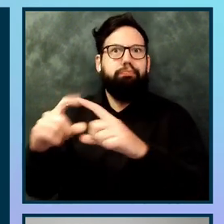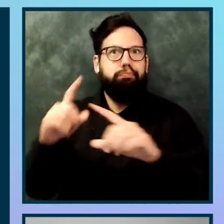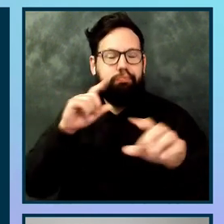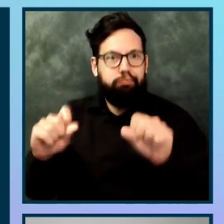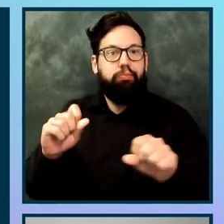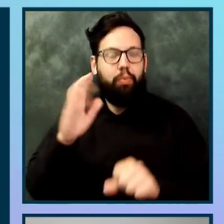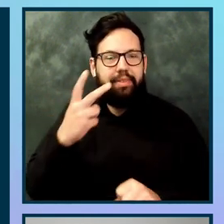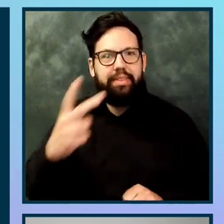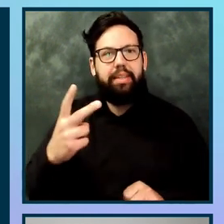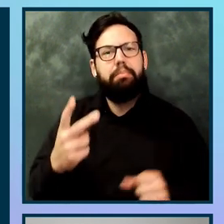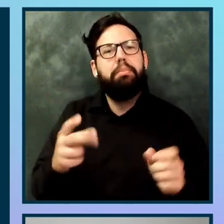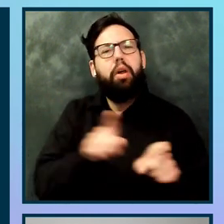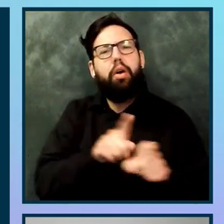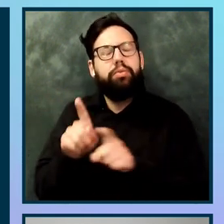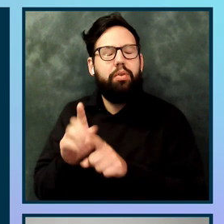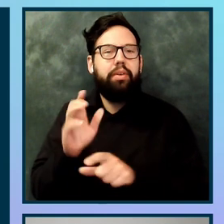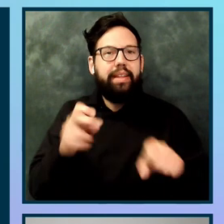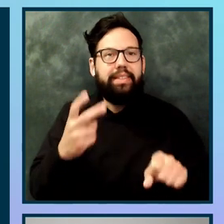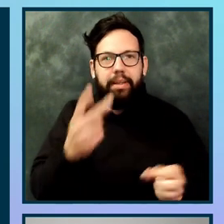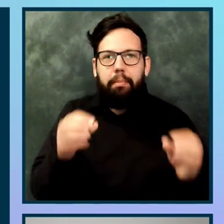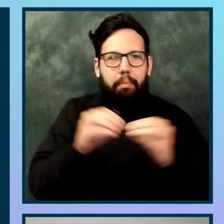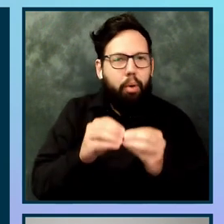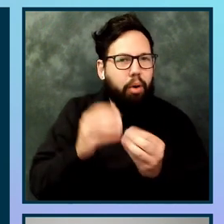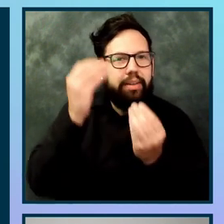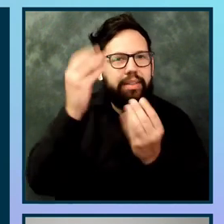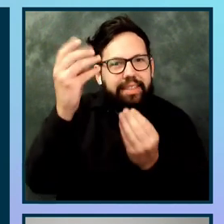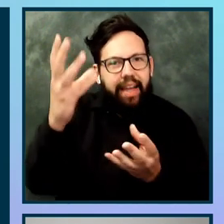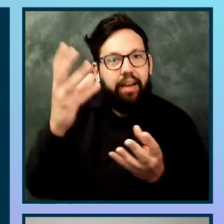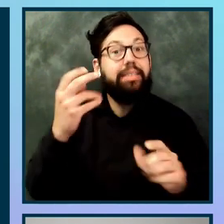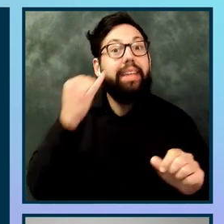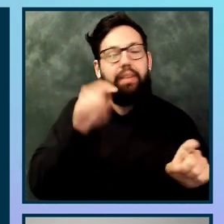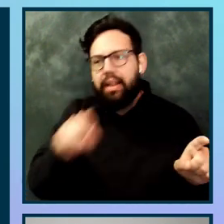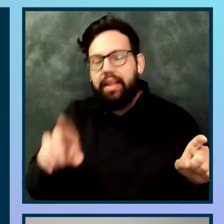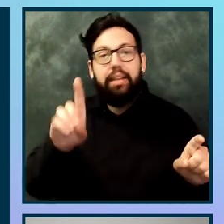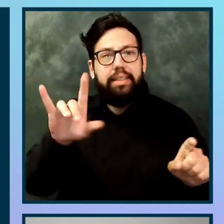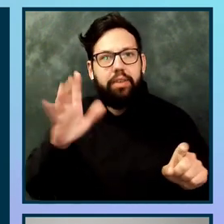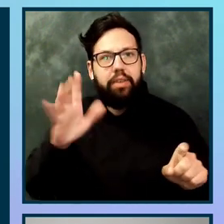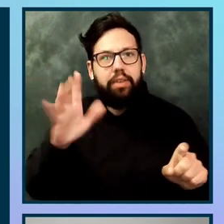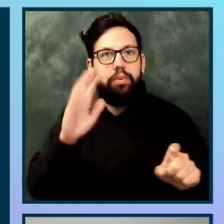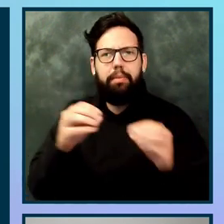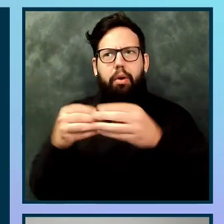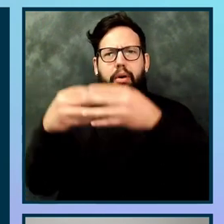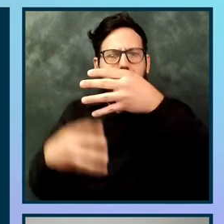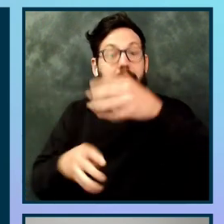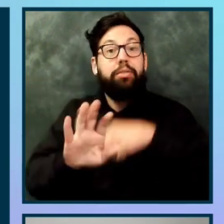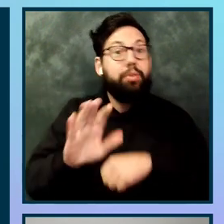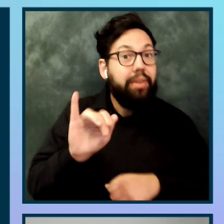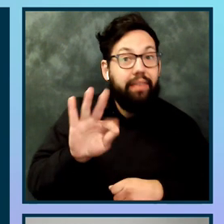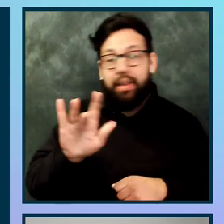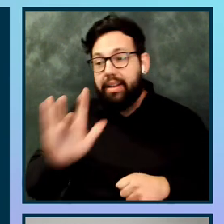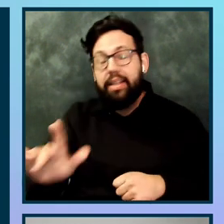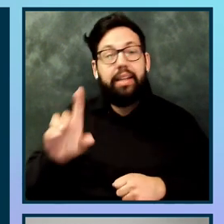for these Actions if you click in Details. What am I going to see if I click in Details? Well, I'm going to